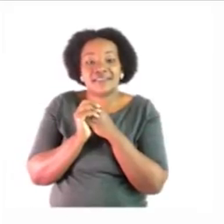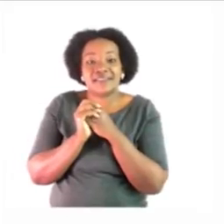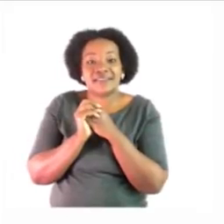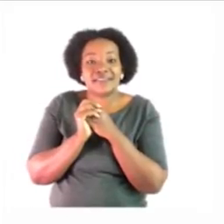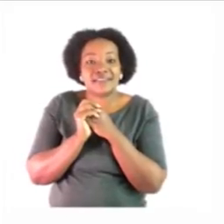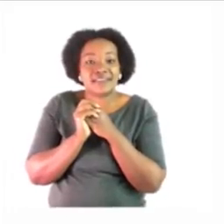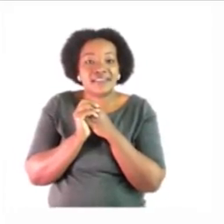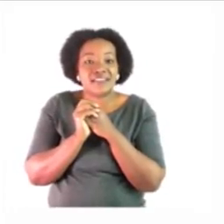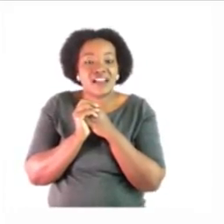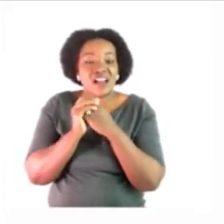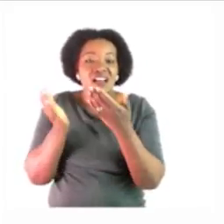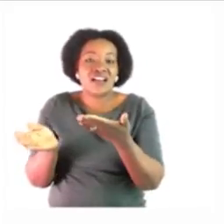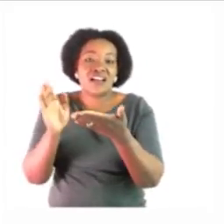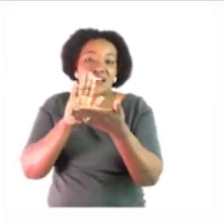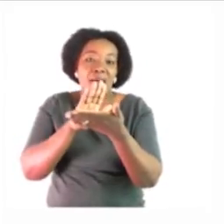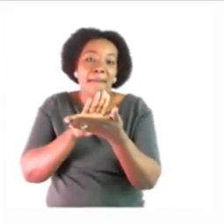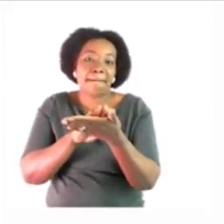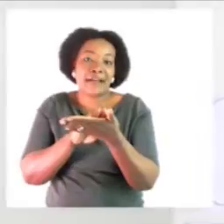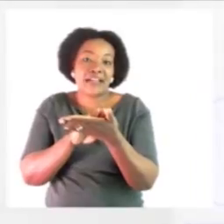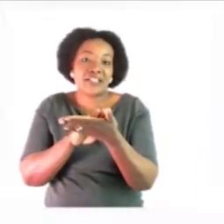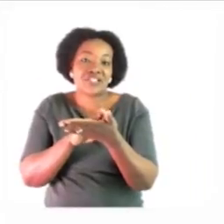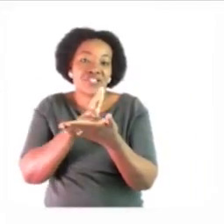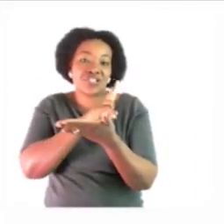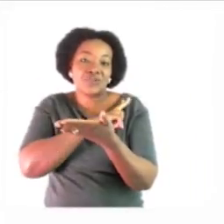i would like for you to turn to page 29